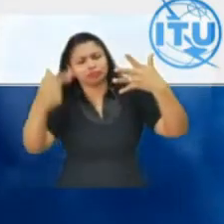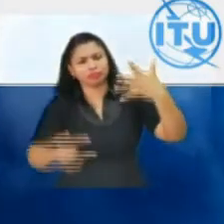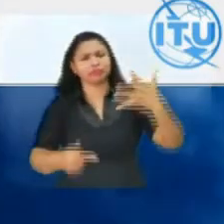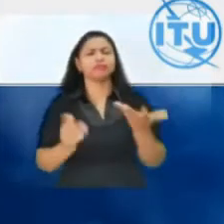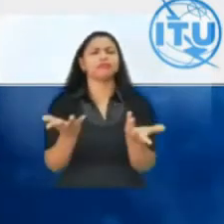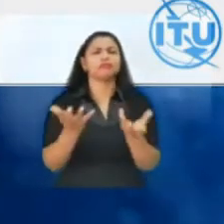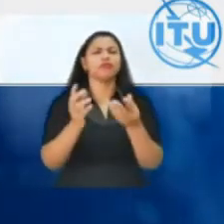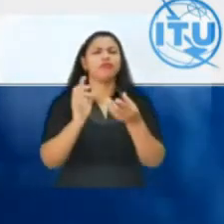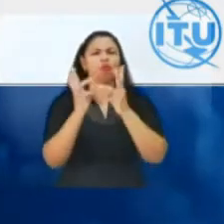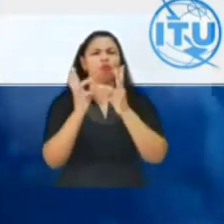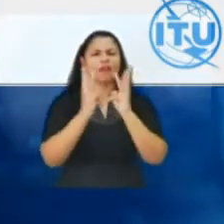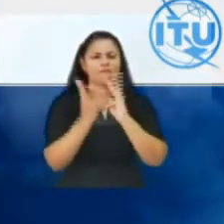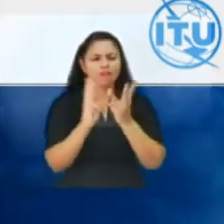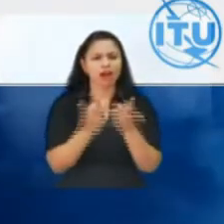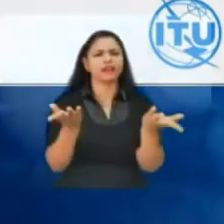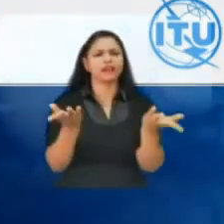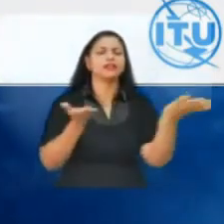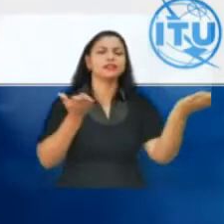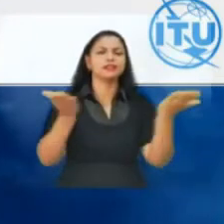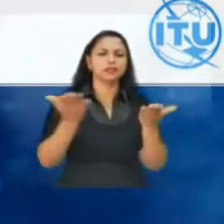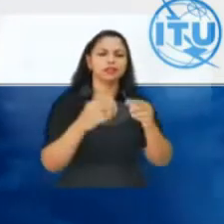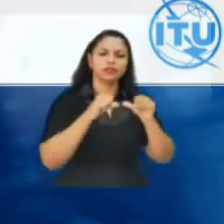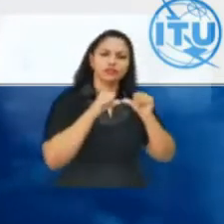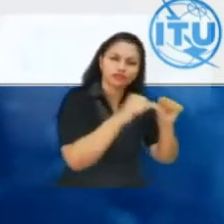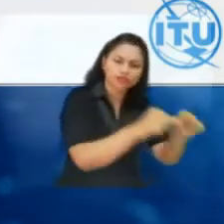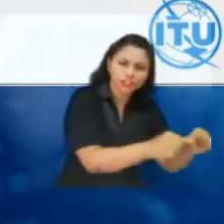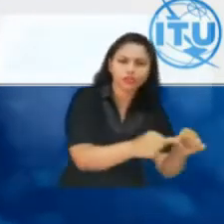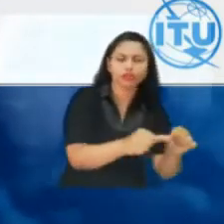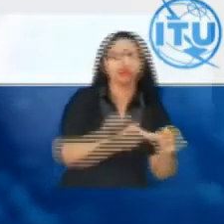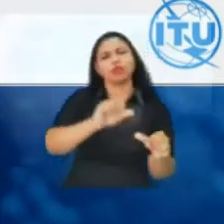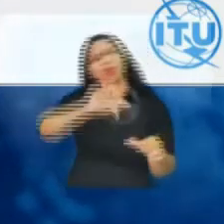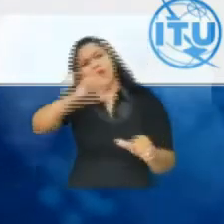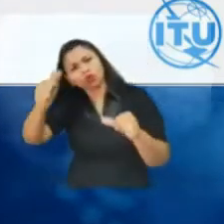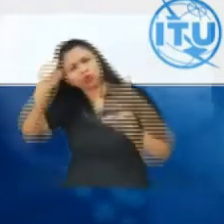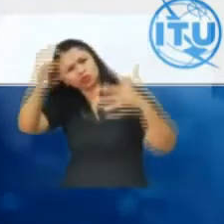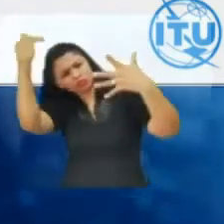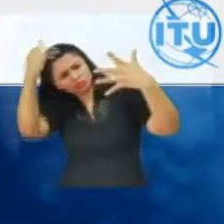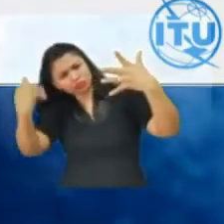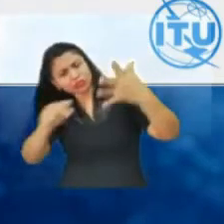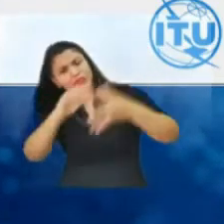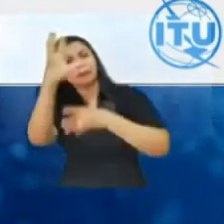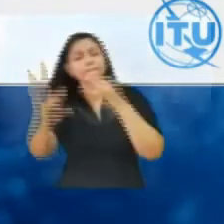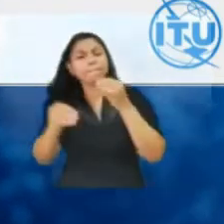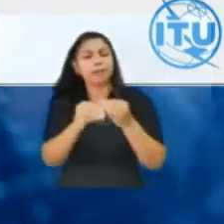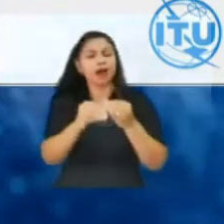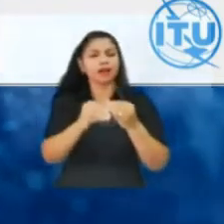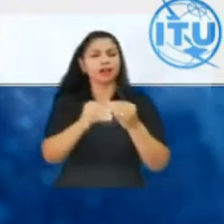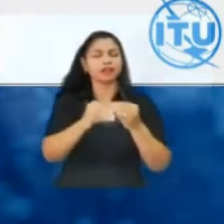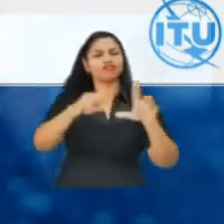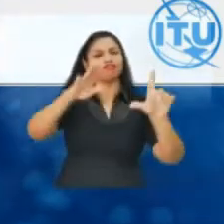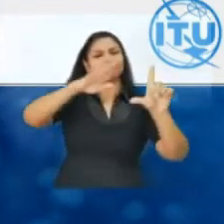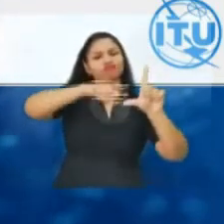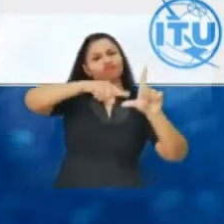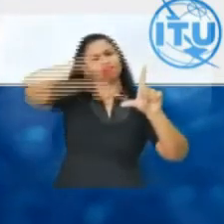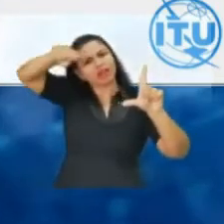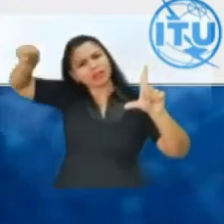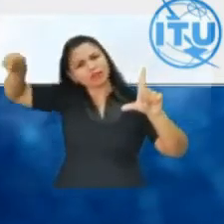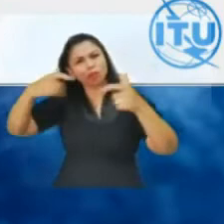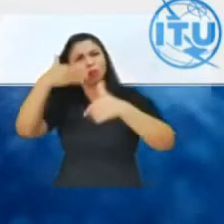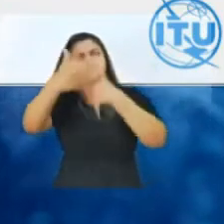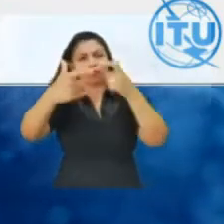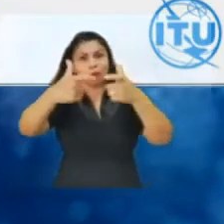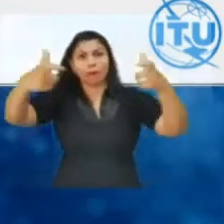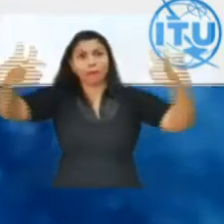the wi-fi the fixed services satellite services non-geo-postationary services the high altitude platform among